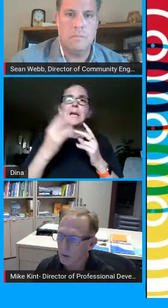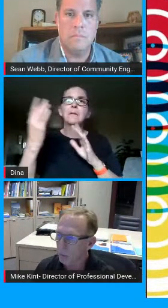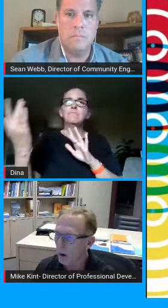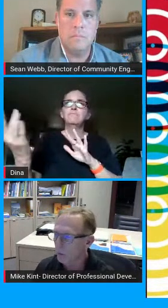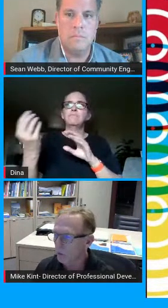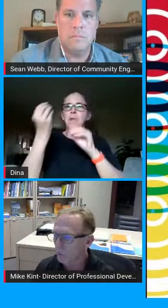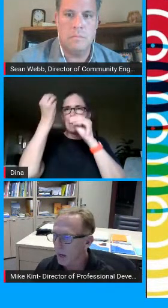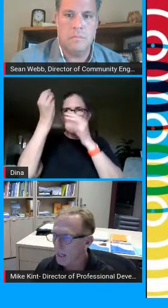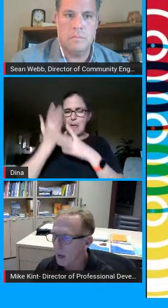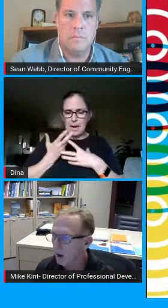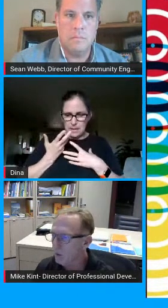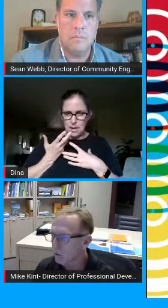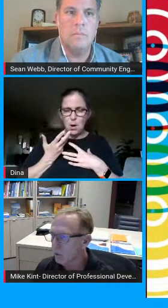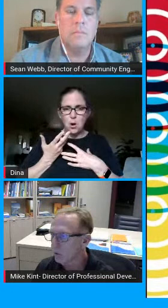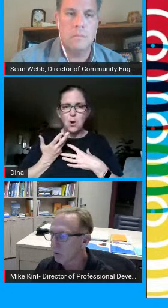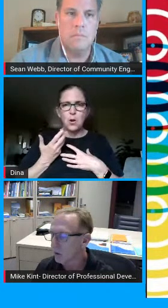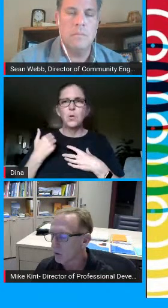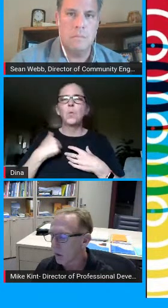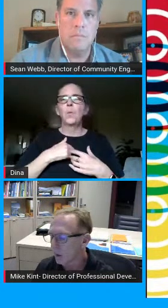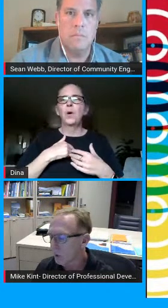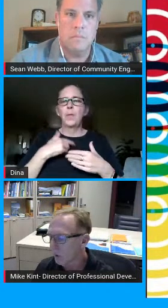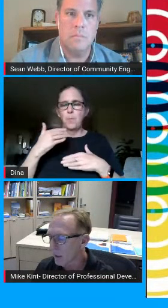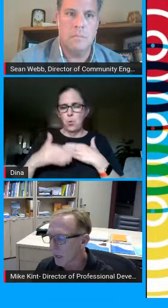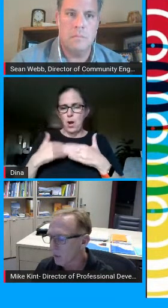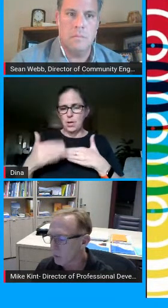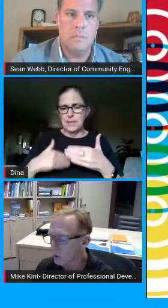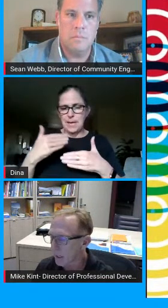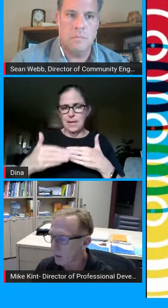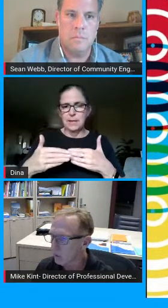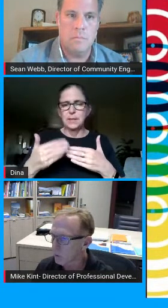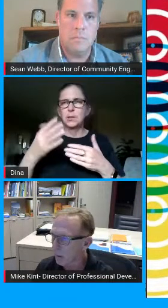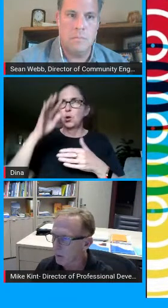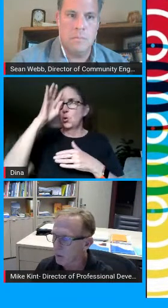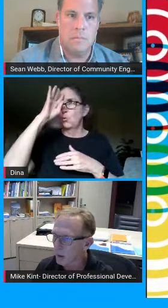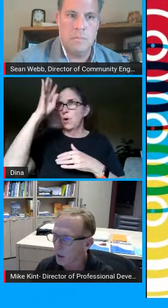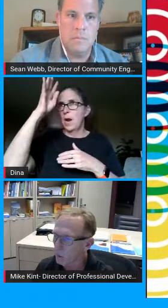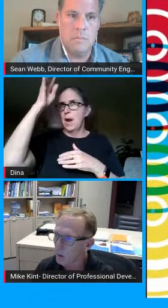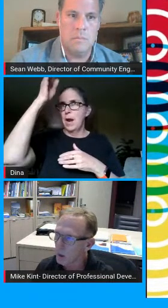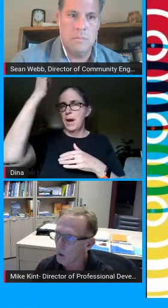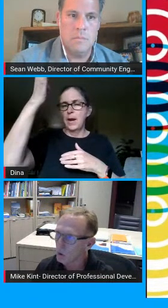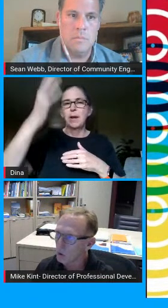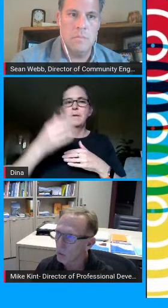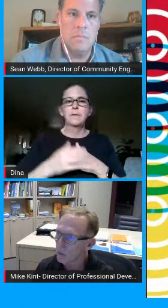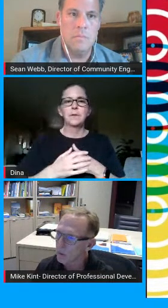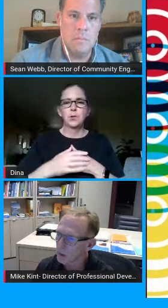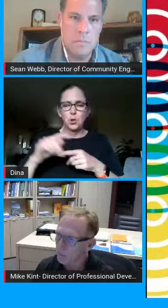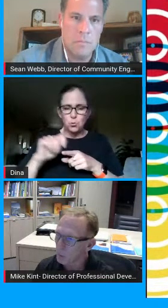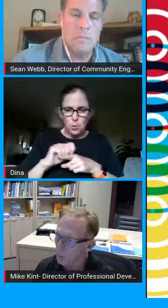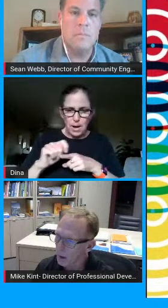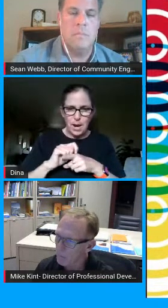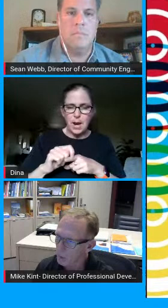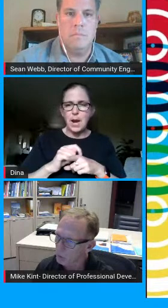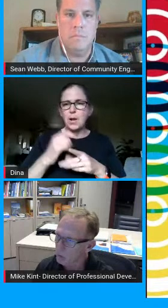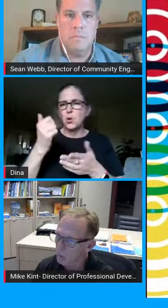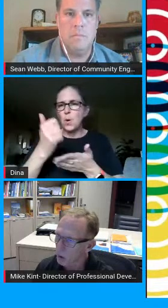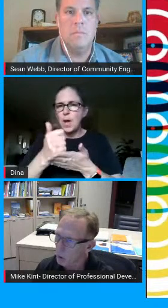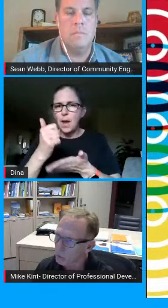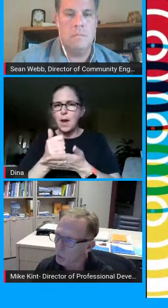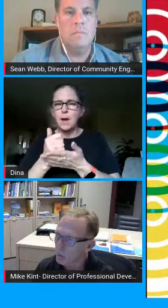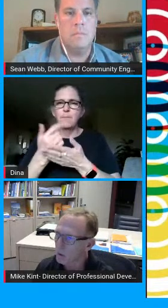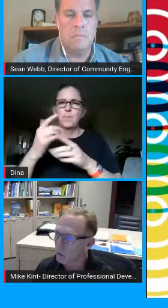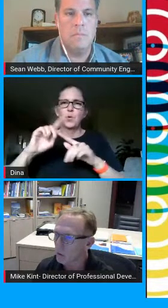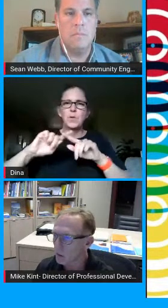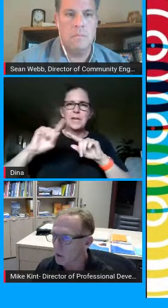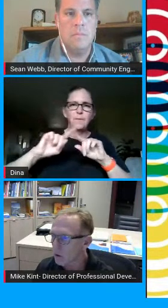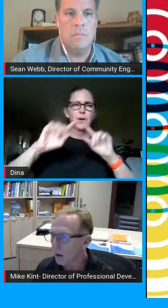we are in the process right now to create some trainings for parents to help you with the different platforms from